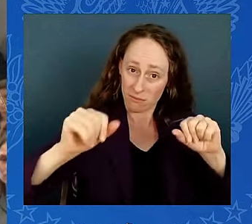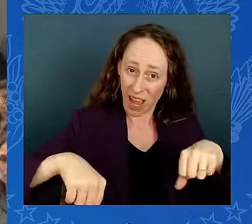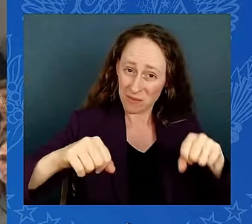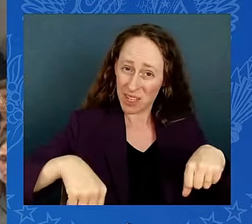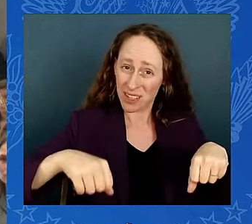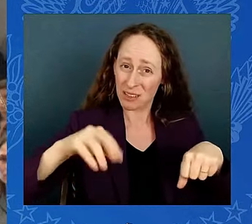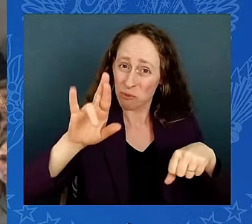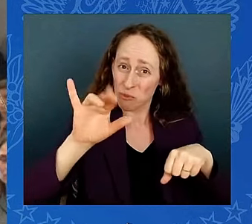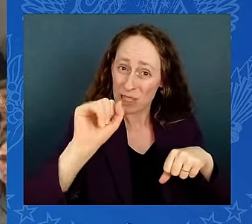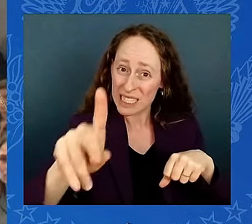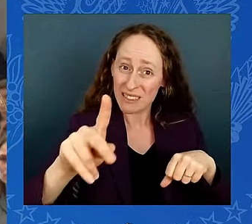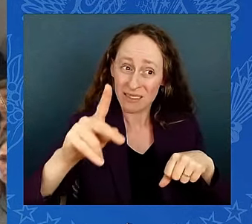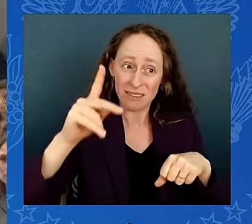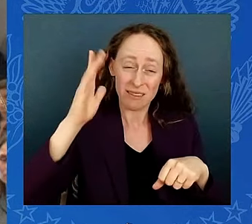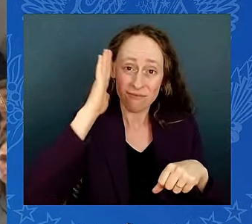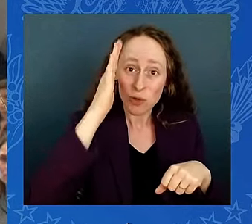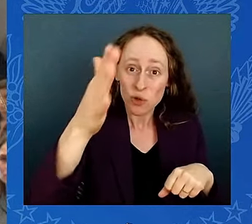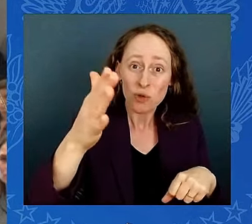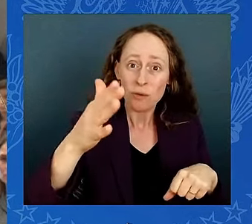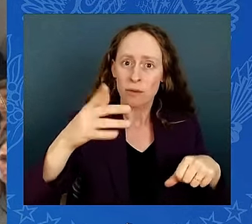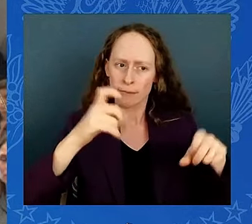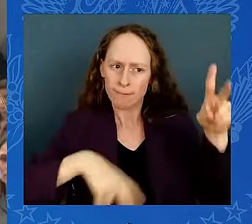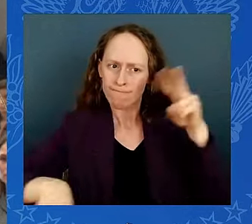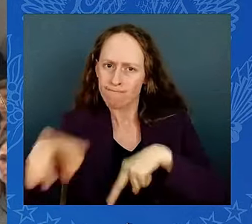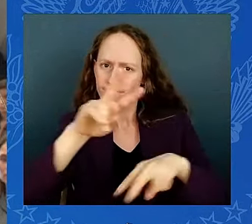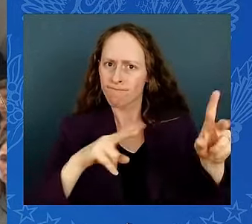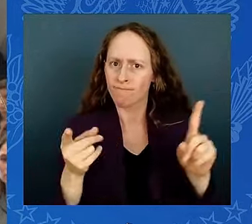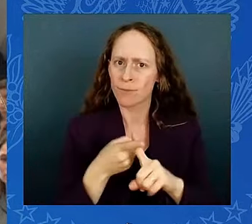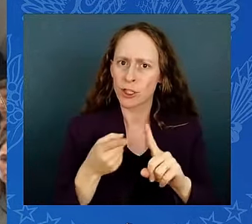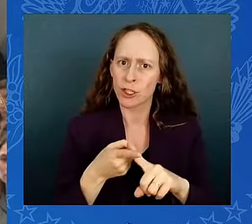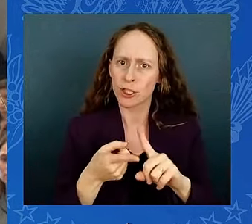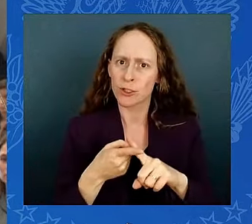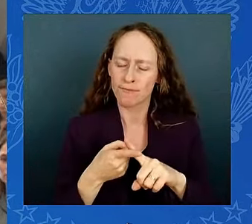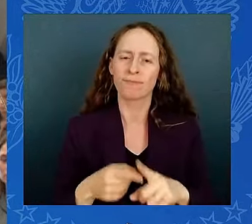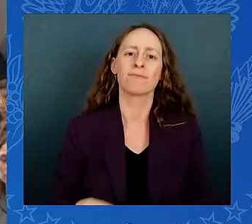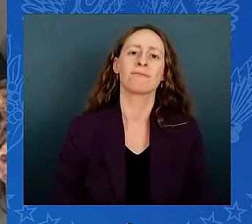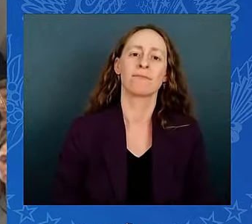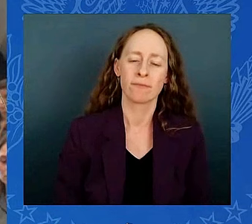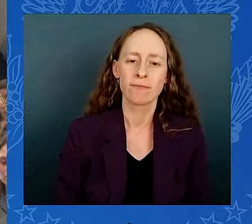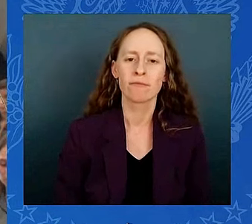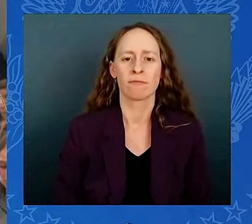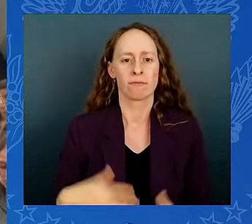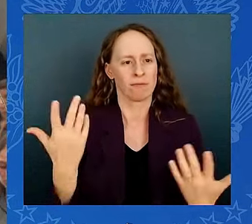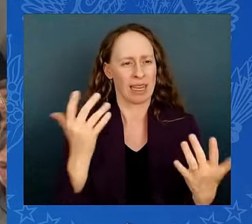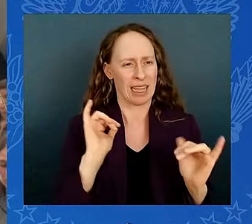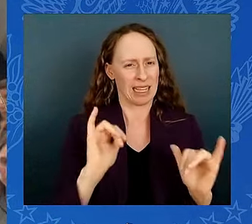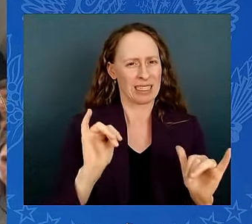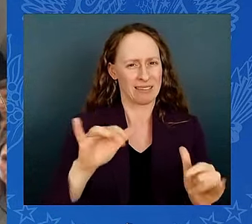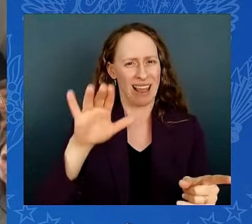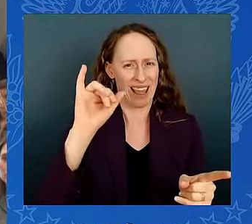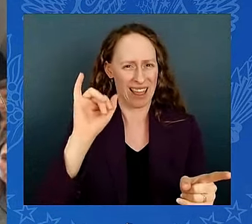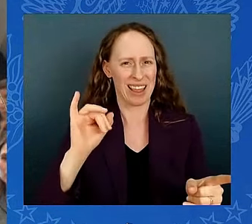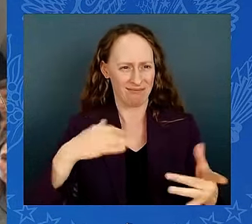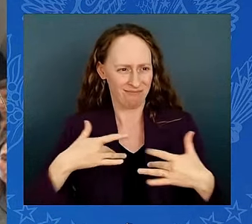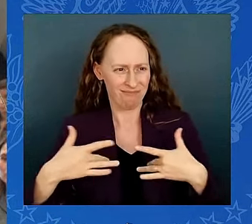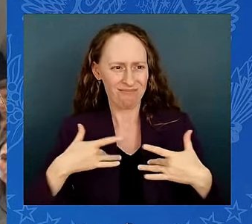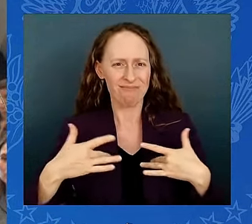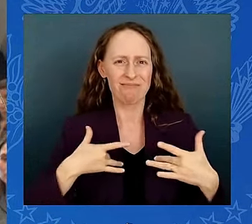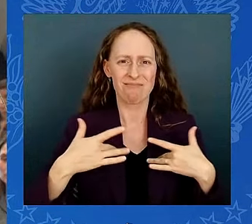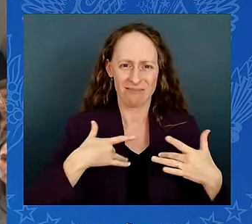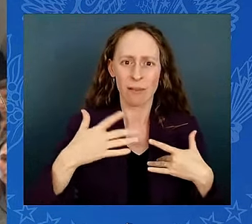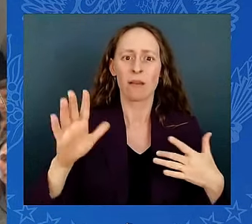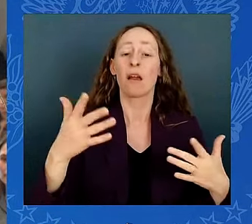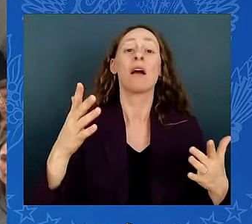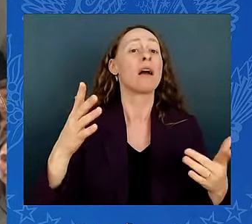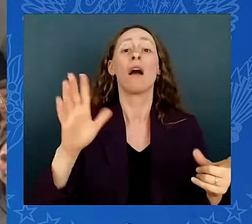repair it is. Not just bring it back to what it was, but prioritize making it better. Prioritize nature-based solutions to